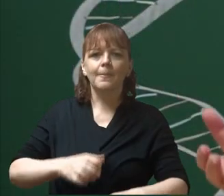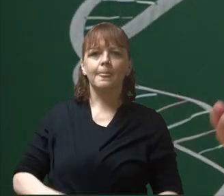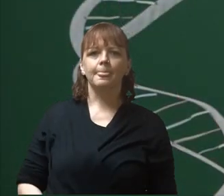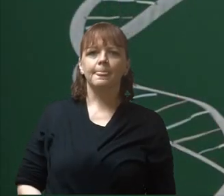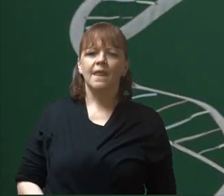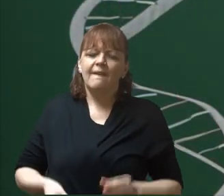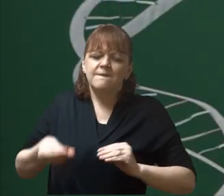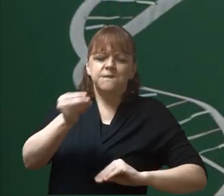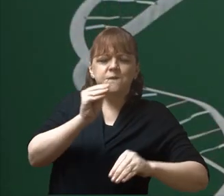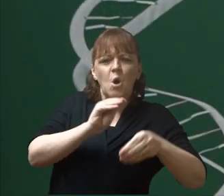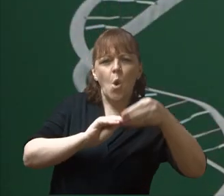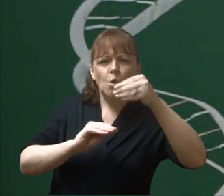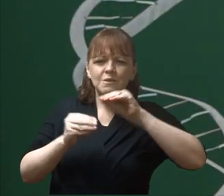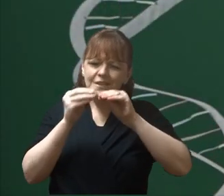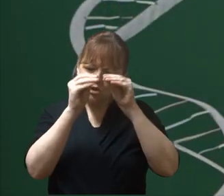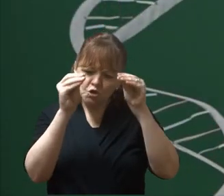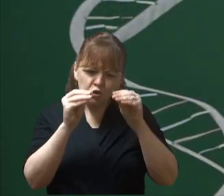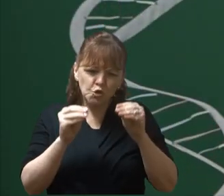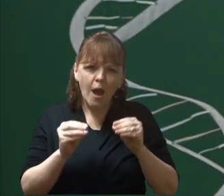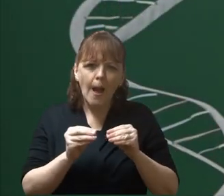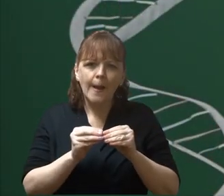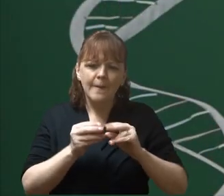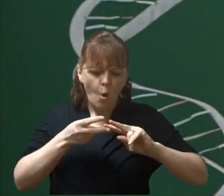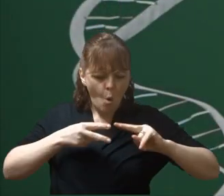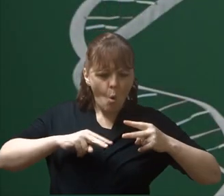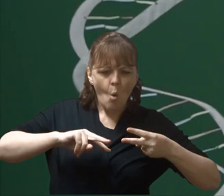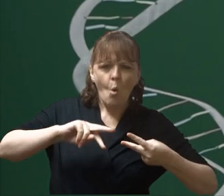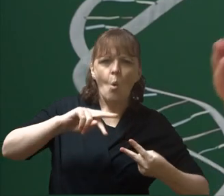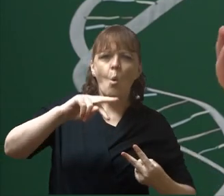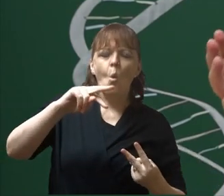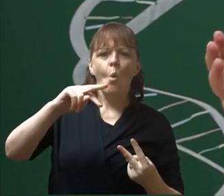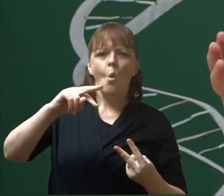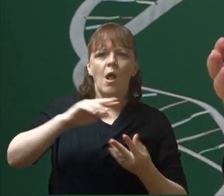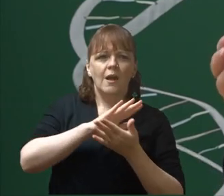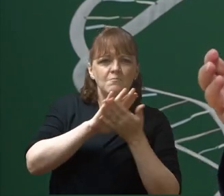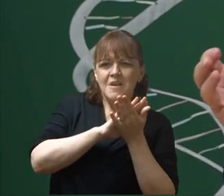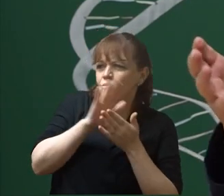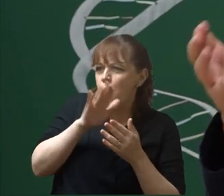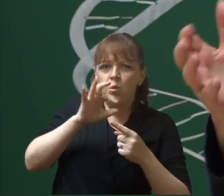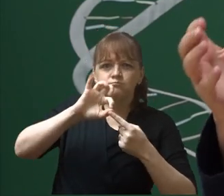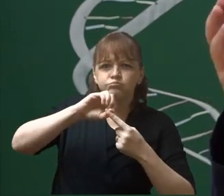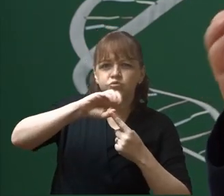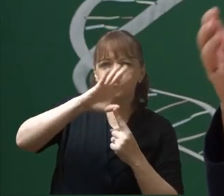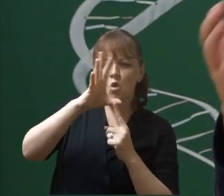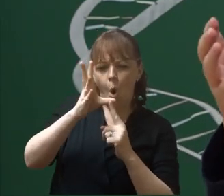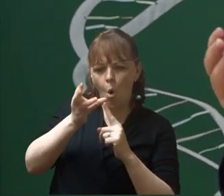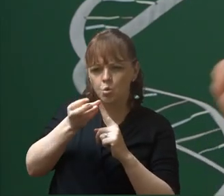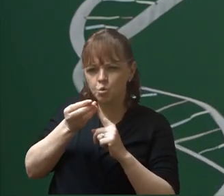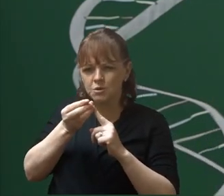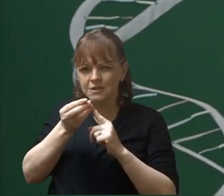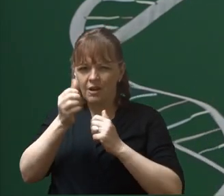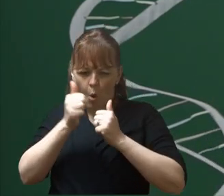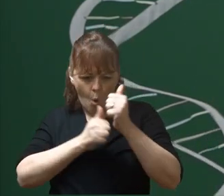Folding and shaping, making each type of protein, creating a structure